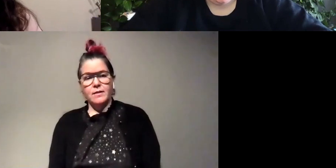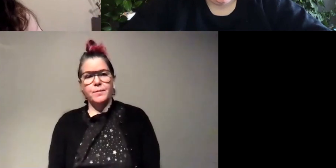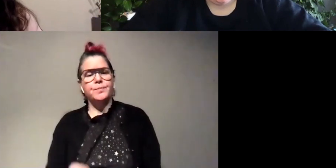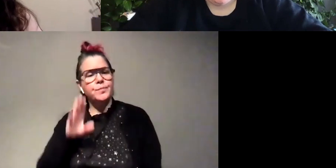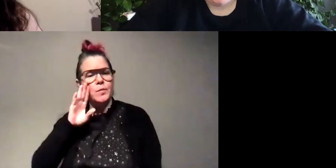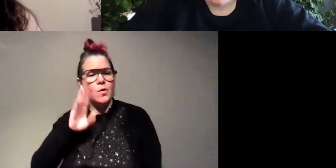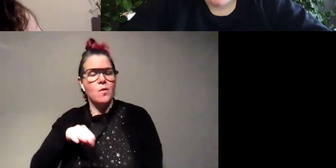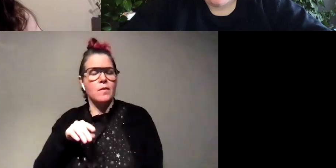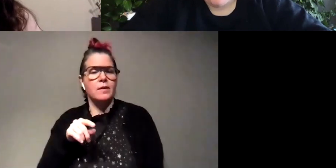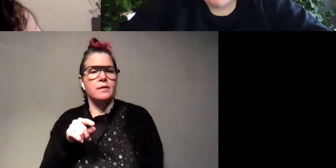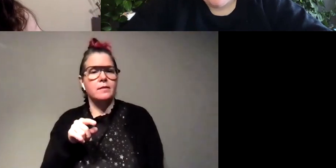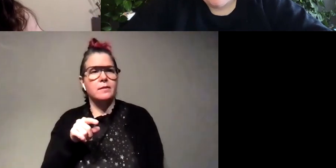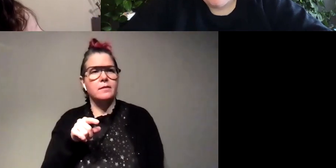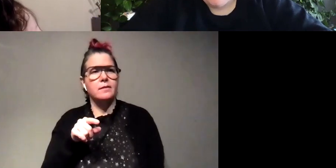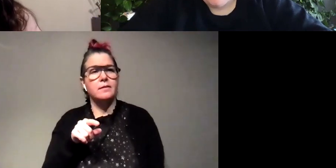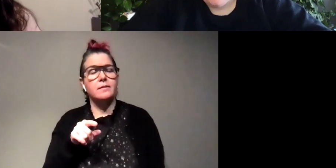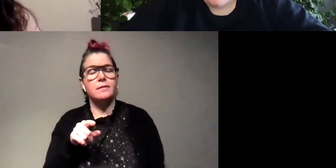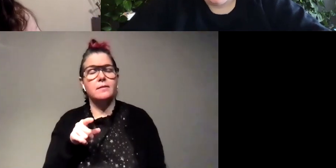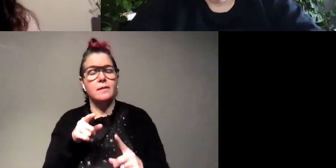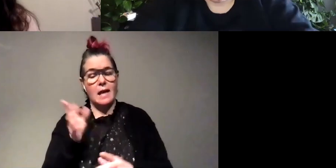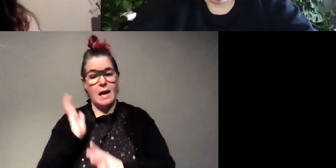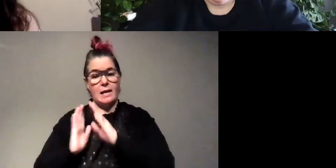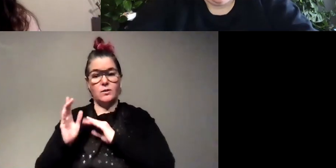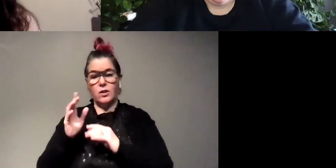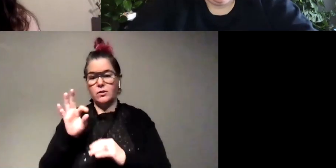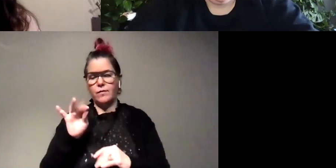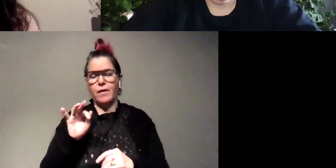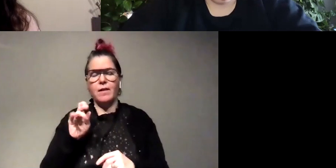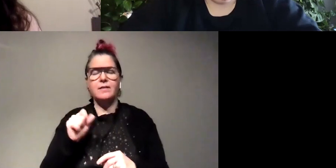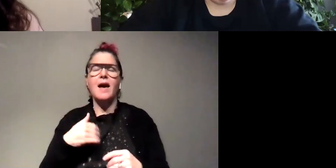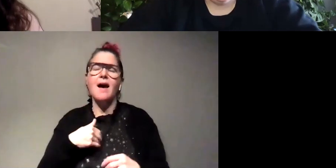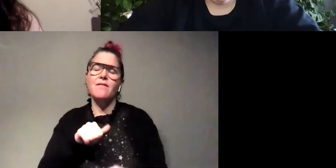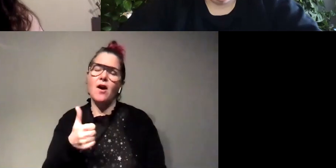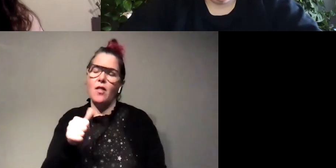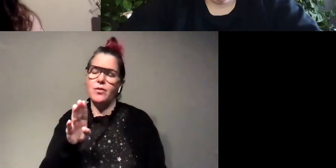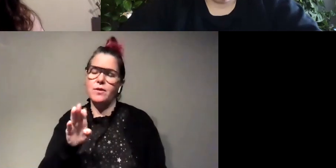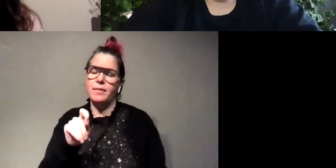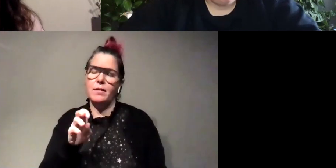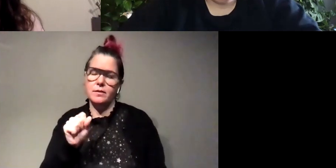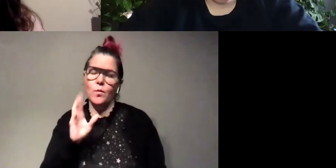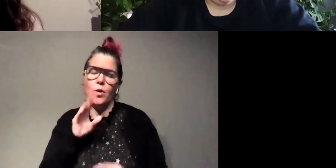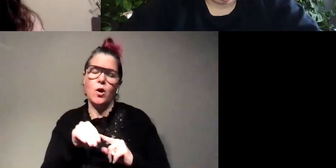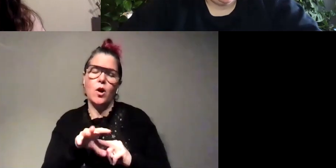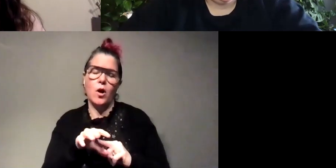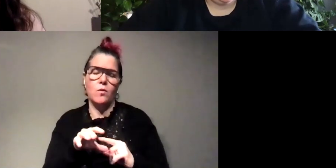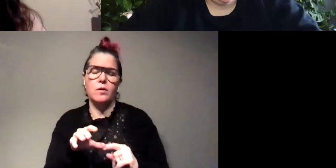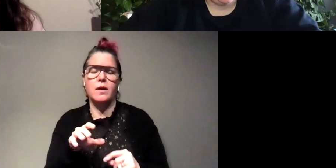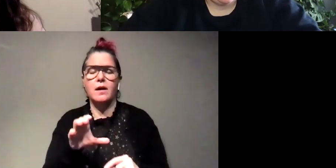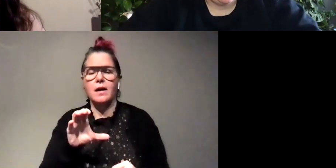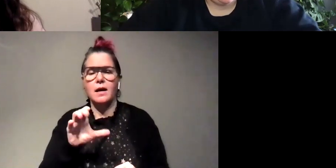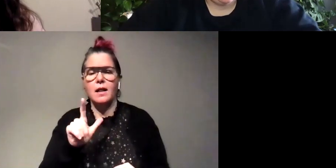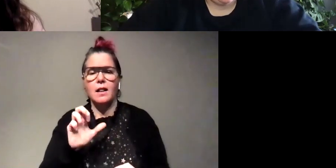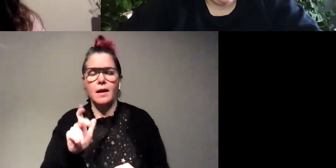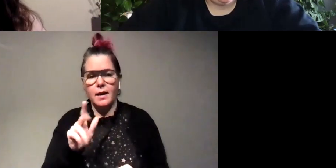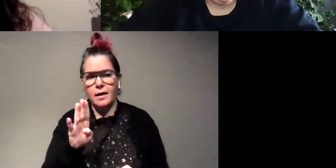like basically the ancestors to fireflies so there are actually other beetles that bioluminesce too so like click beetles um